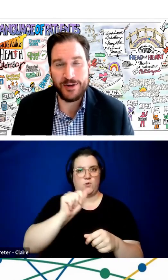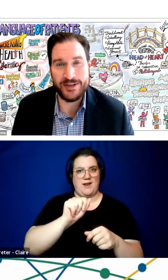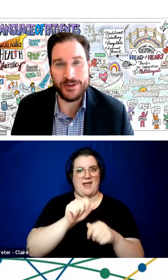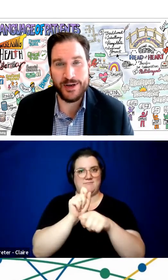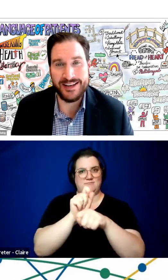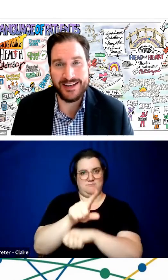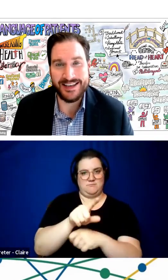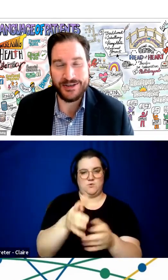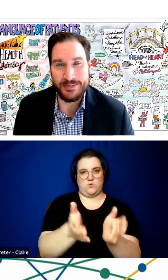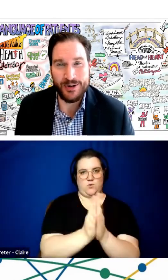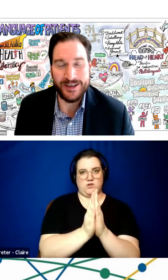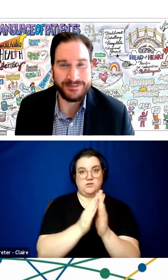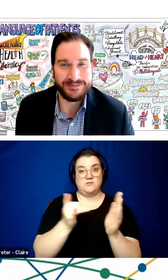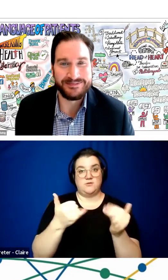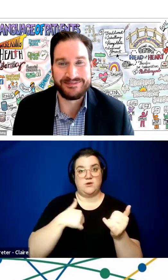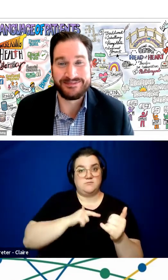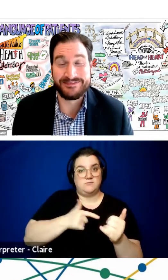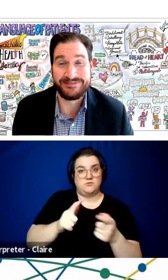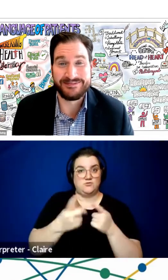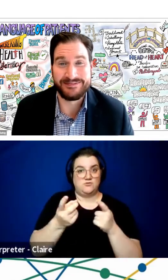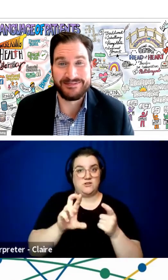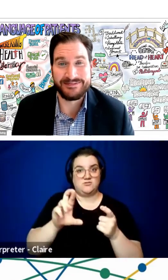turn it back over to Dr. Shimbola.